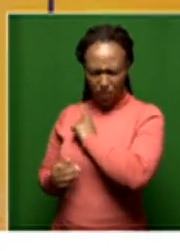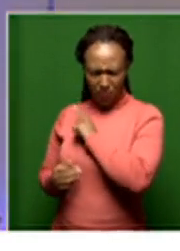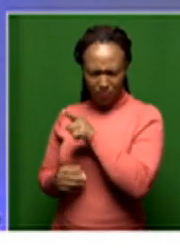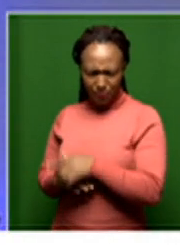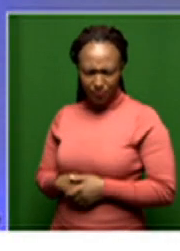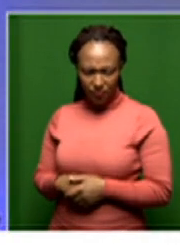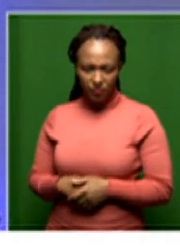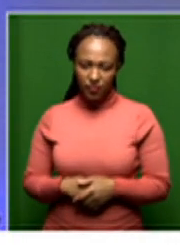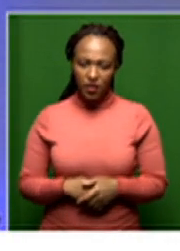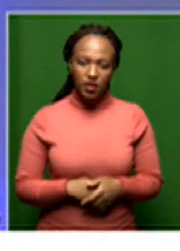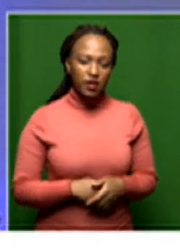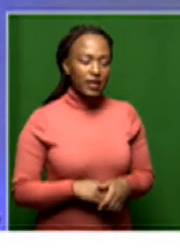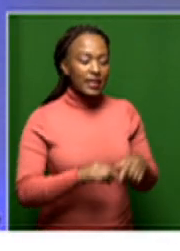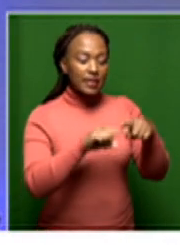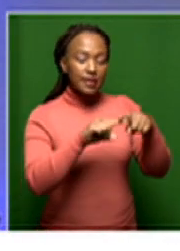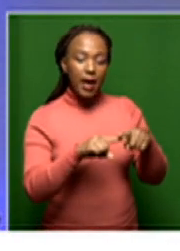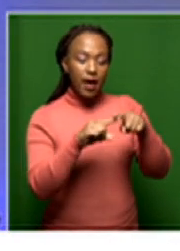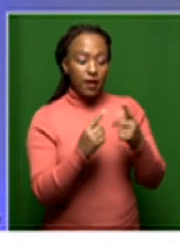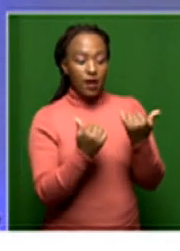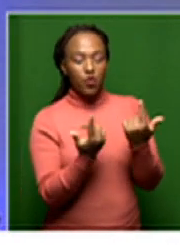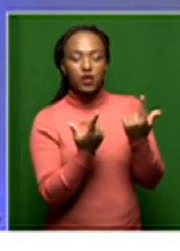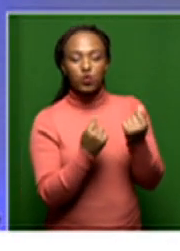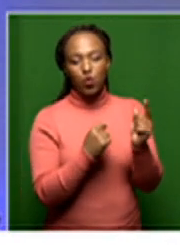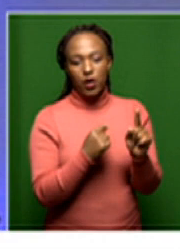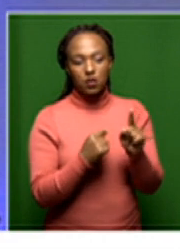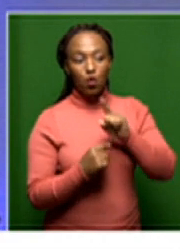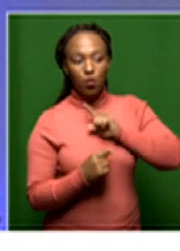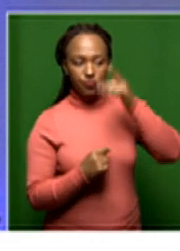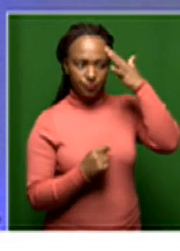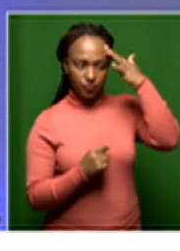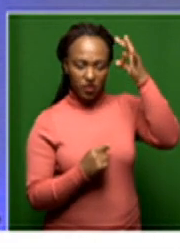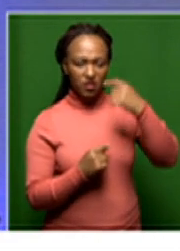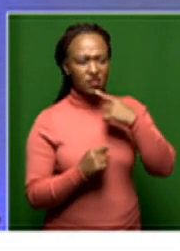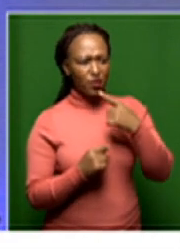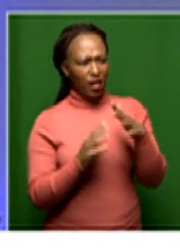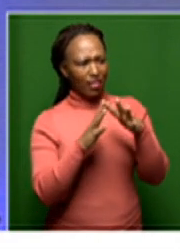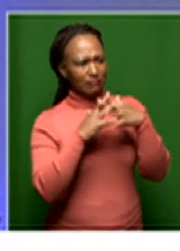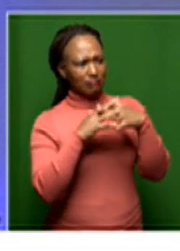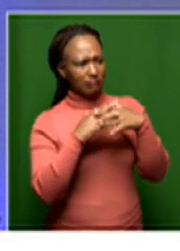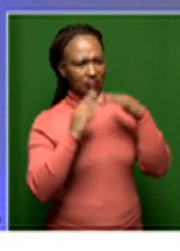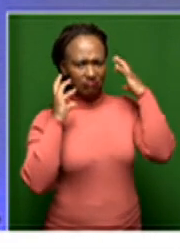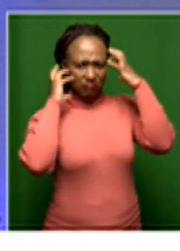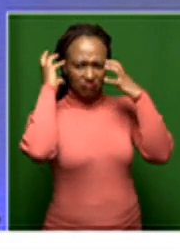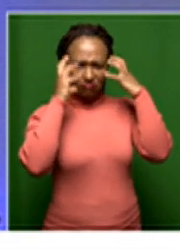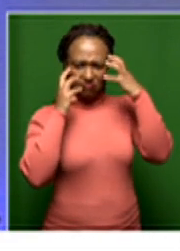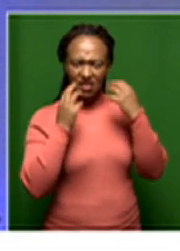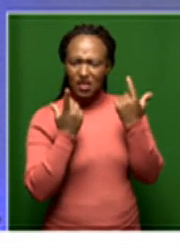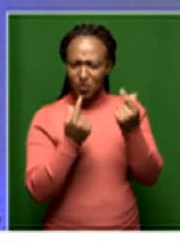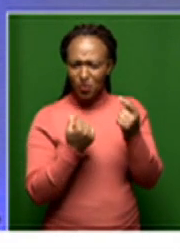it depends on what route they are taking. At the moment, the government is giving out mixed and confusing signals.